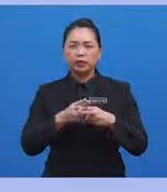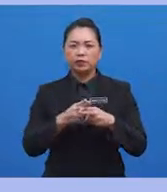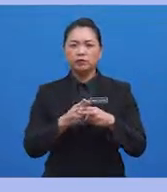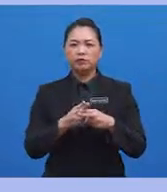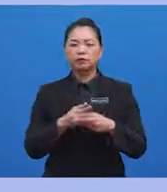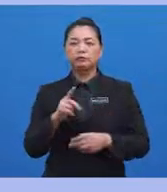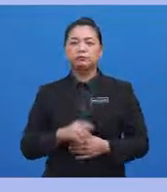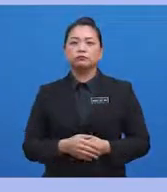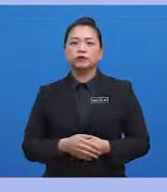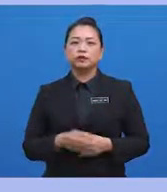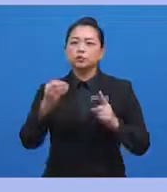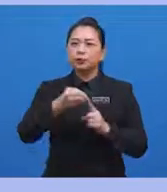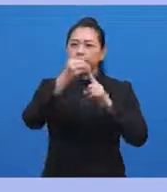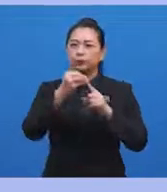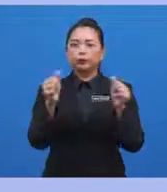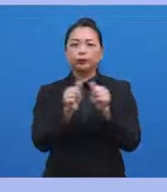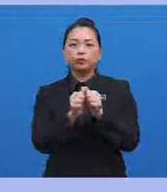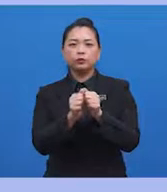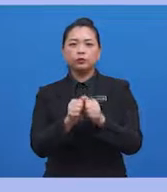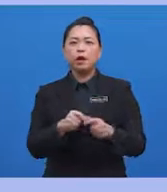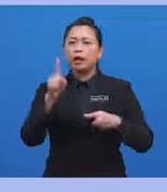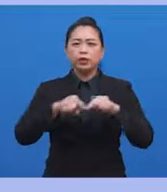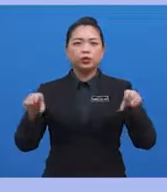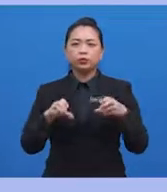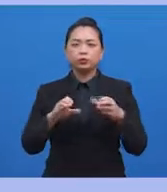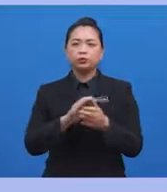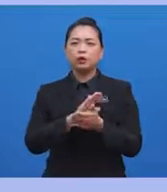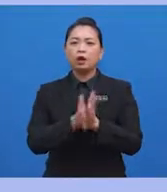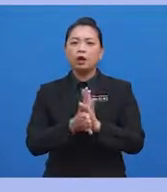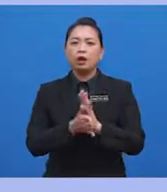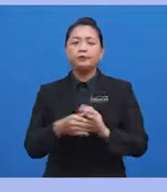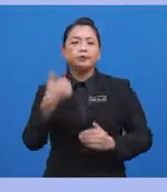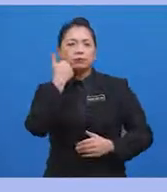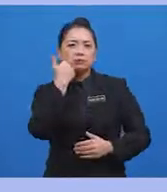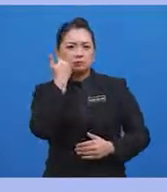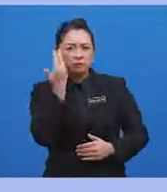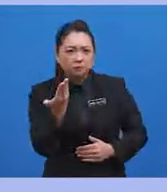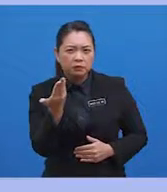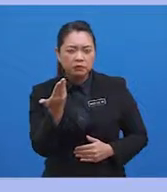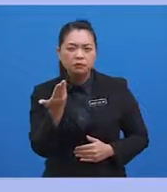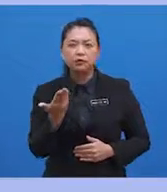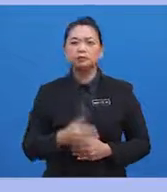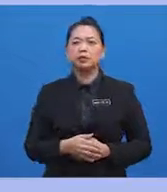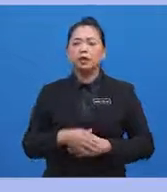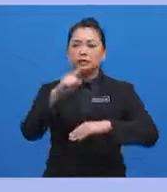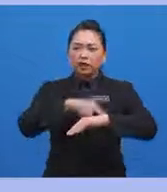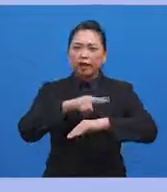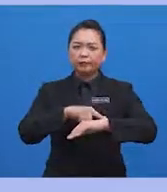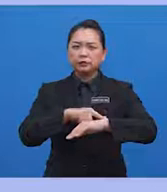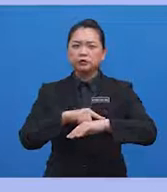specialty within which I practice medicine. I cannot do so for hire. I have been shamed, embarrassed, and at times